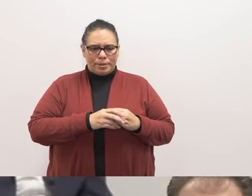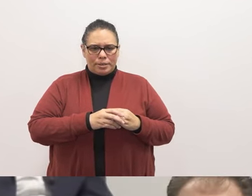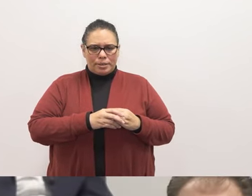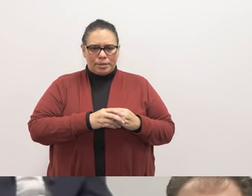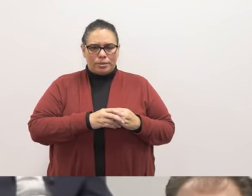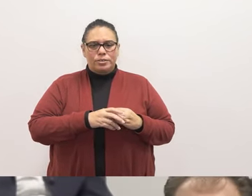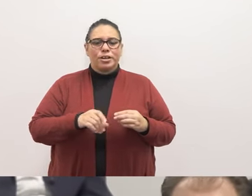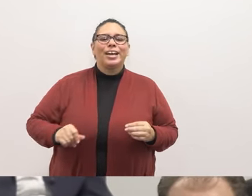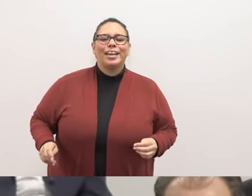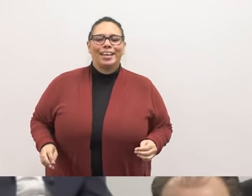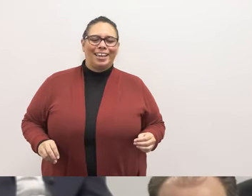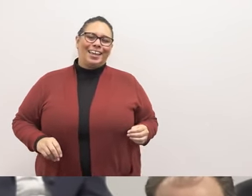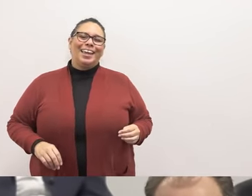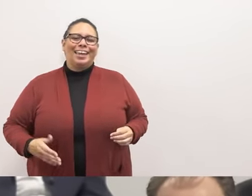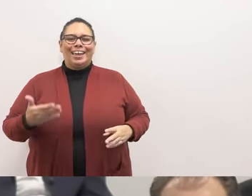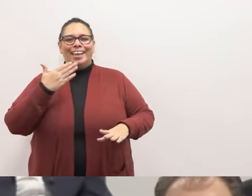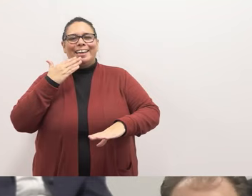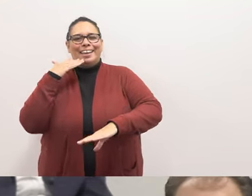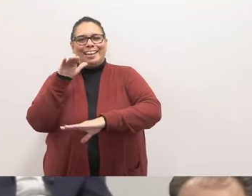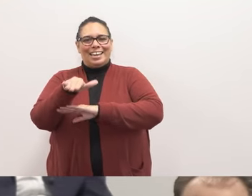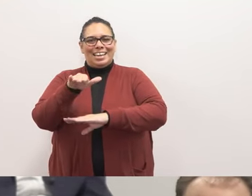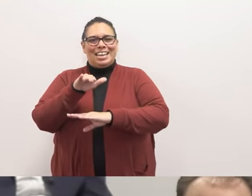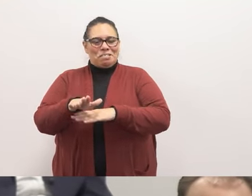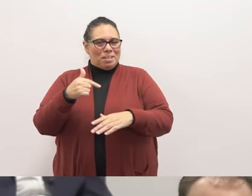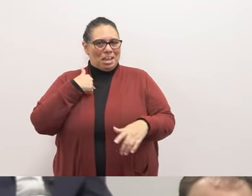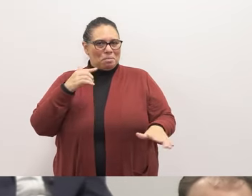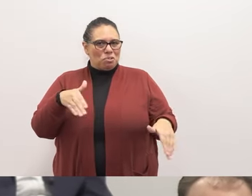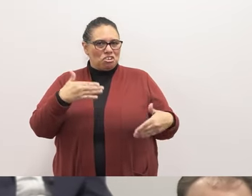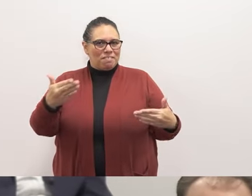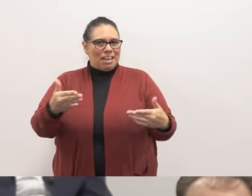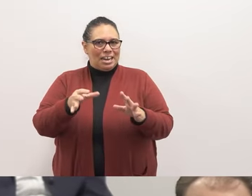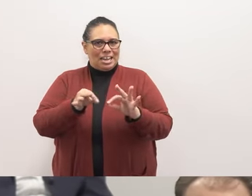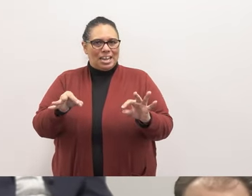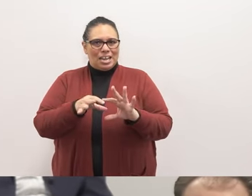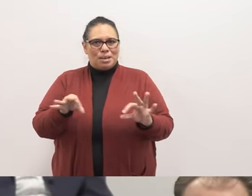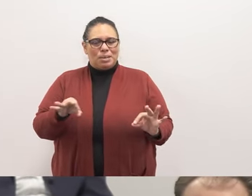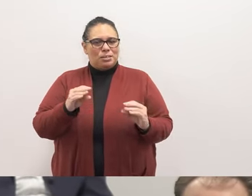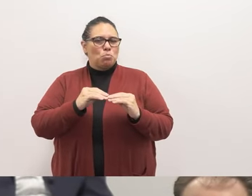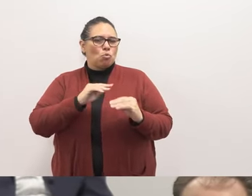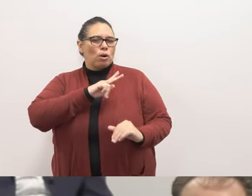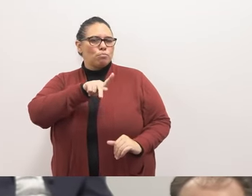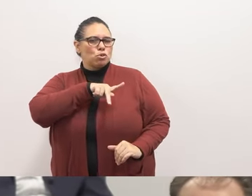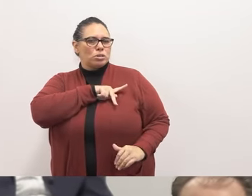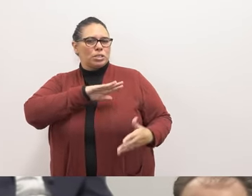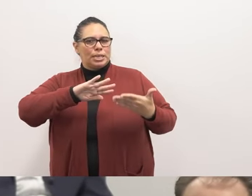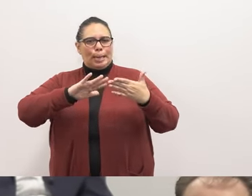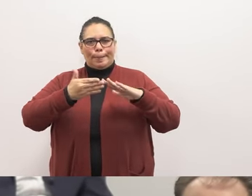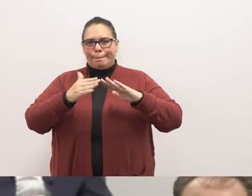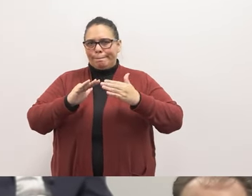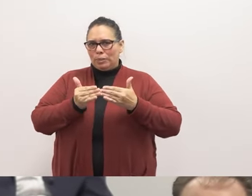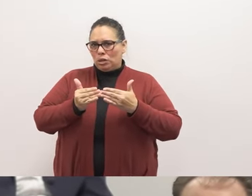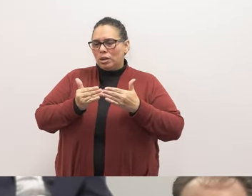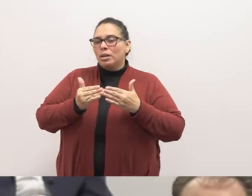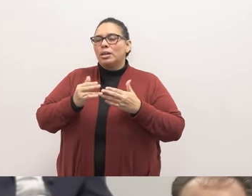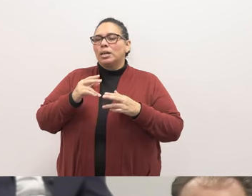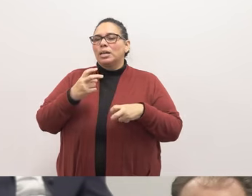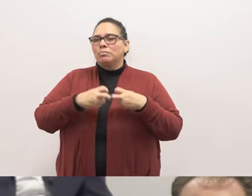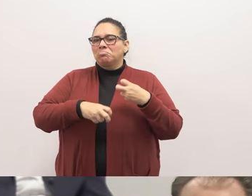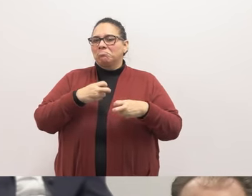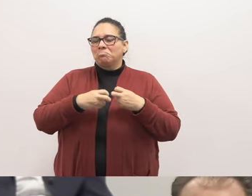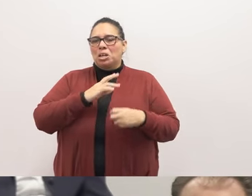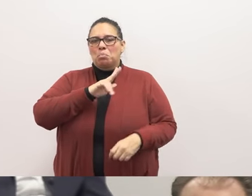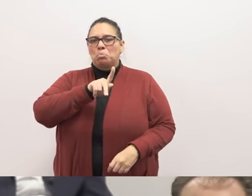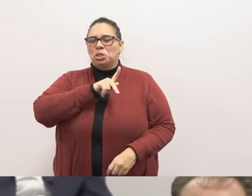Good evening, all. I am providing comments on a more personal and community matter on the subject of personal